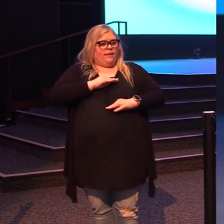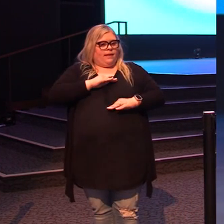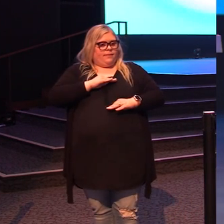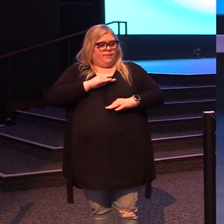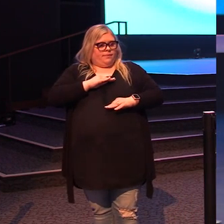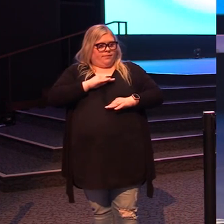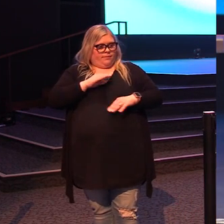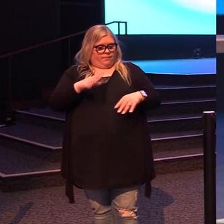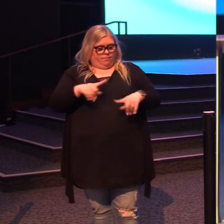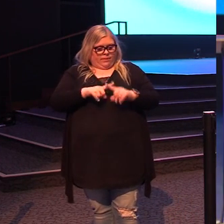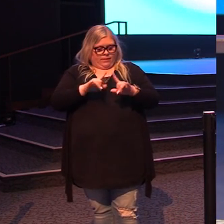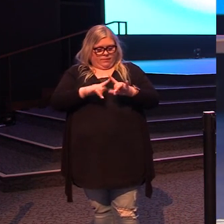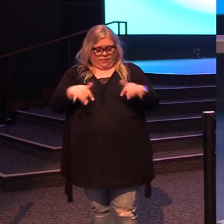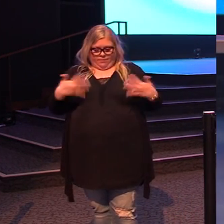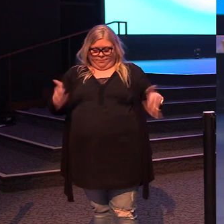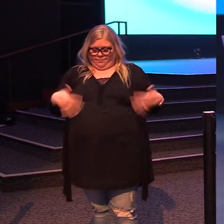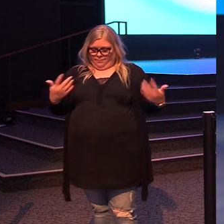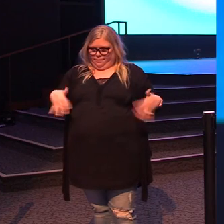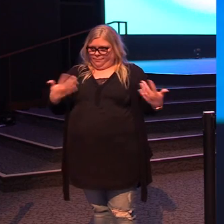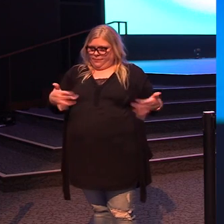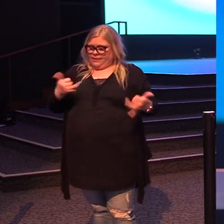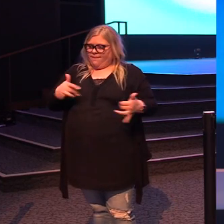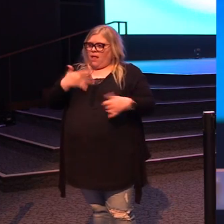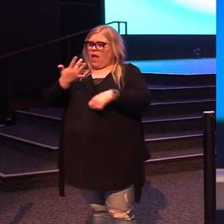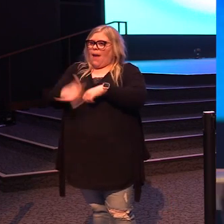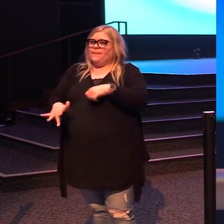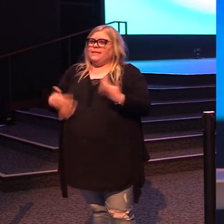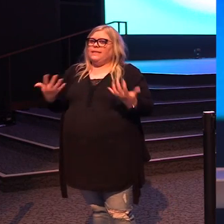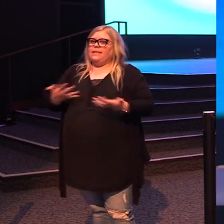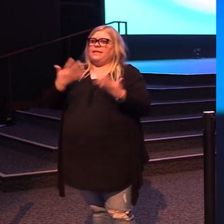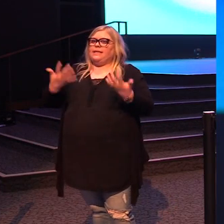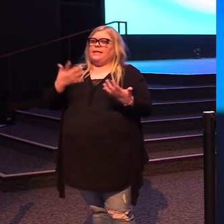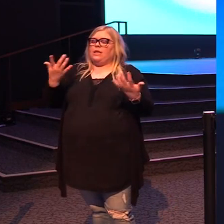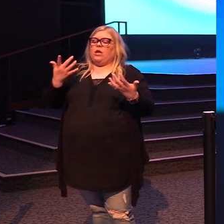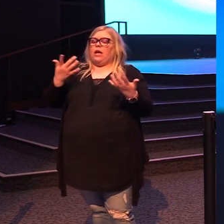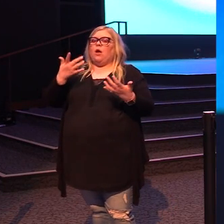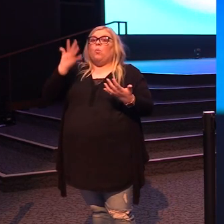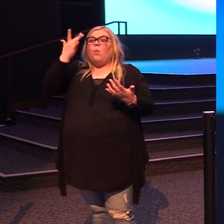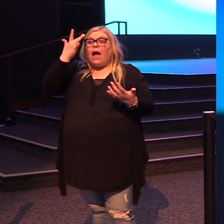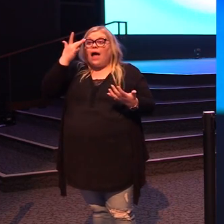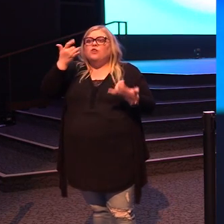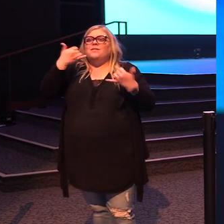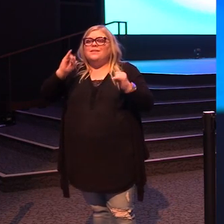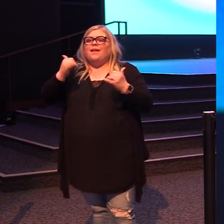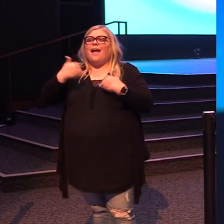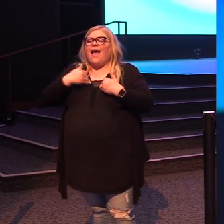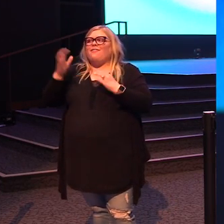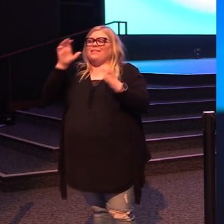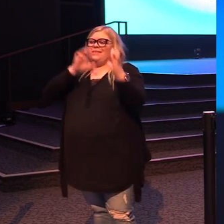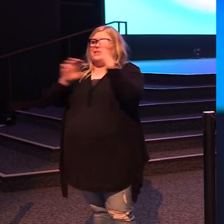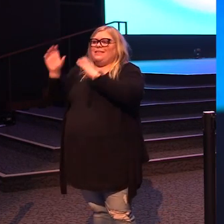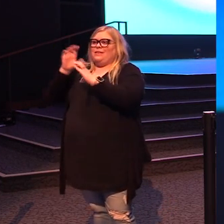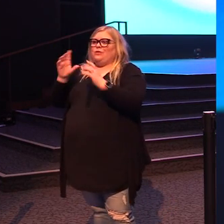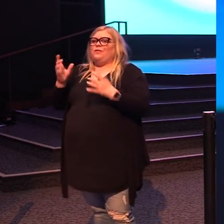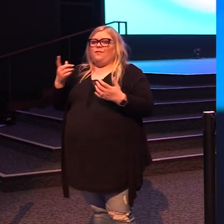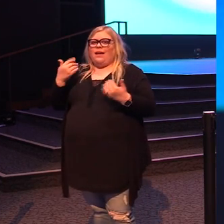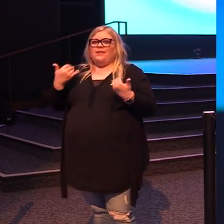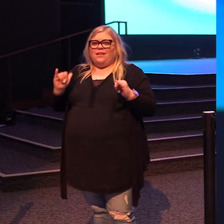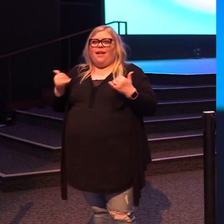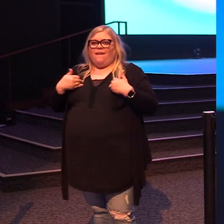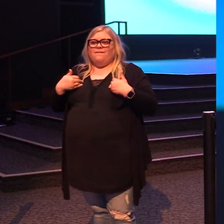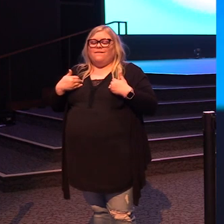an emptiness that nothing seems to touch. That's because there's something you still need to seek. And so Zacchaeus